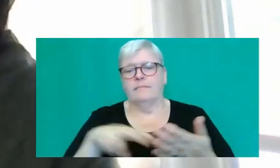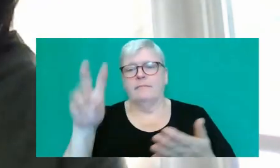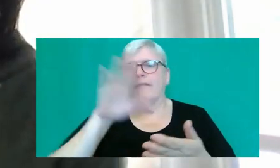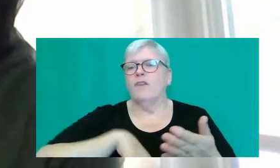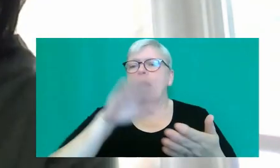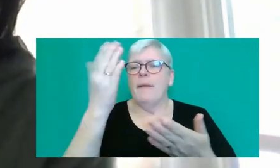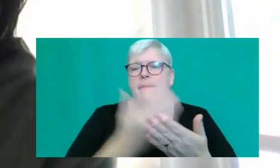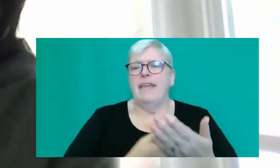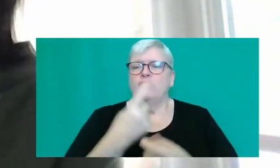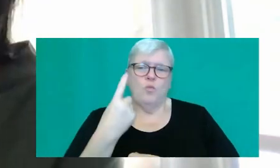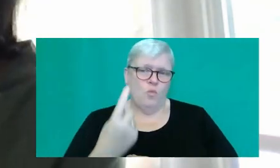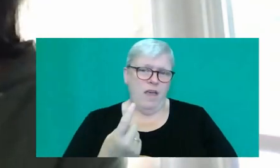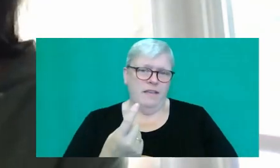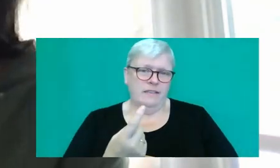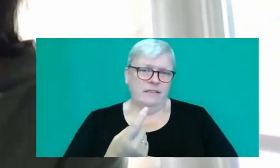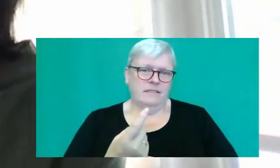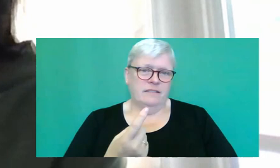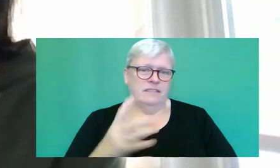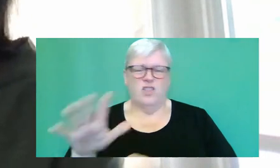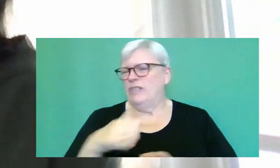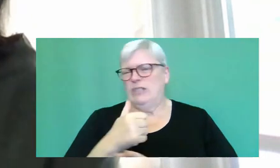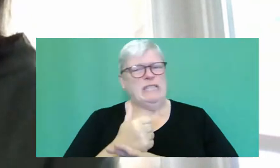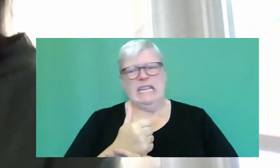one so I don't need to set anything up.